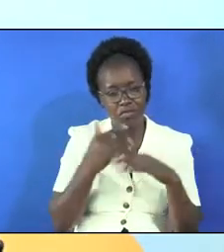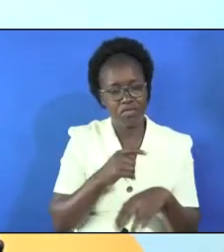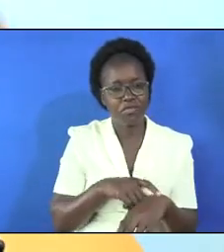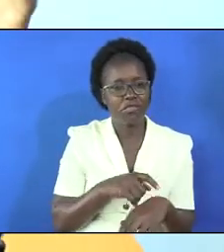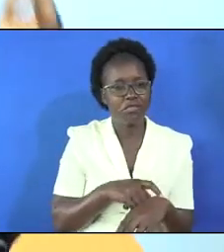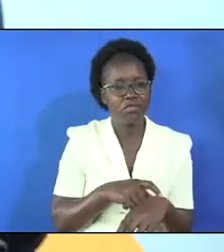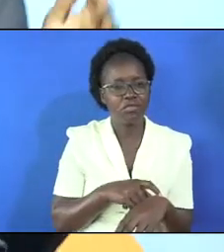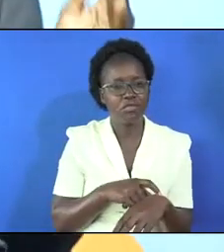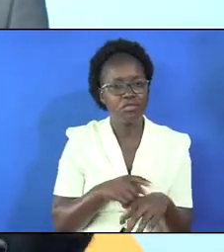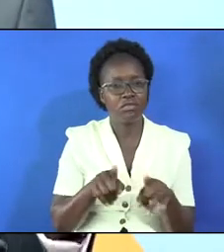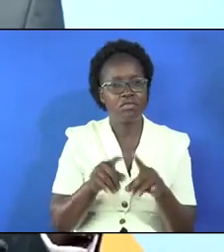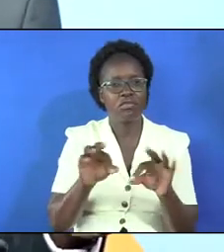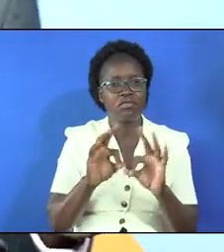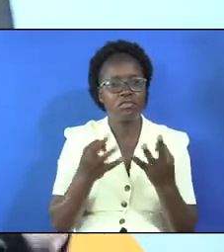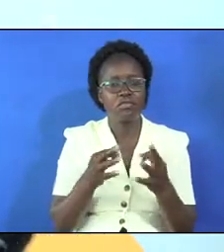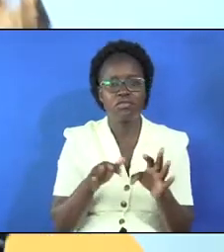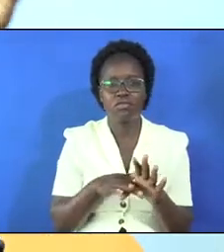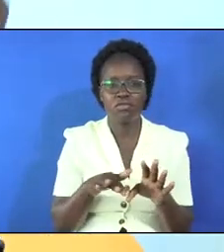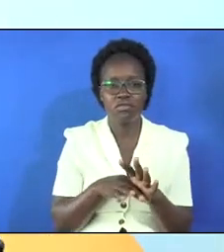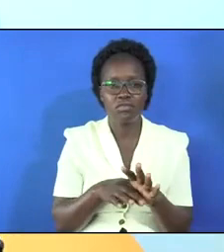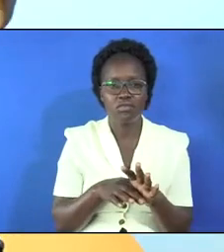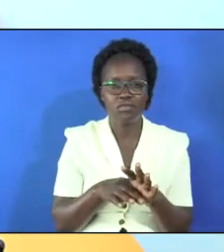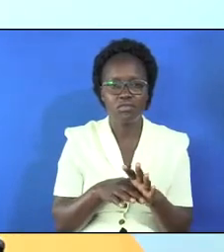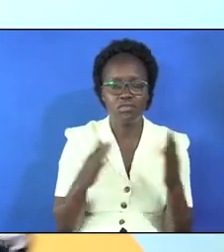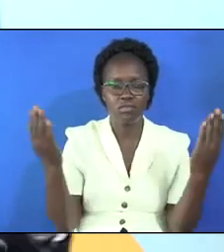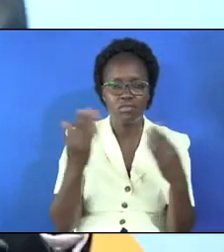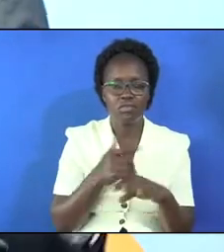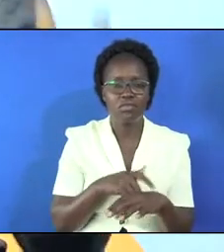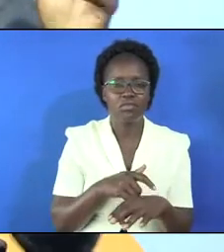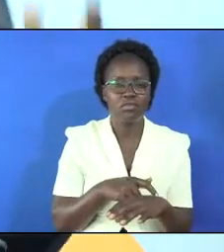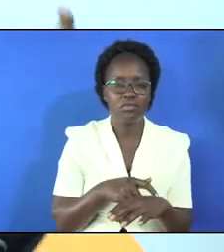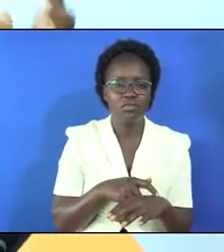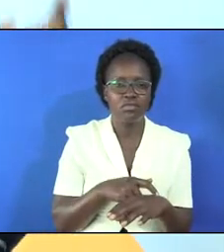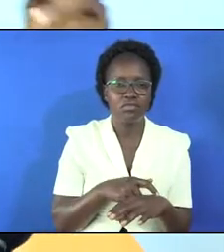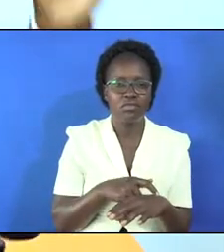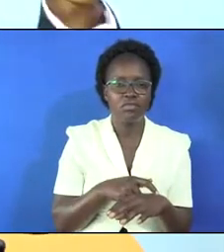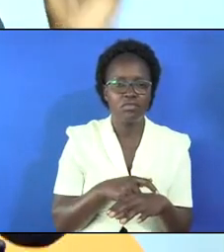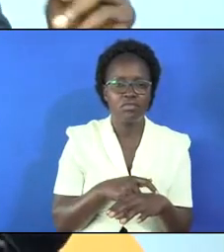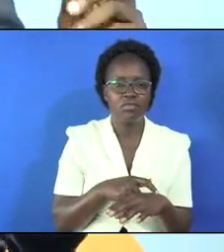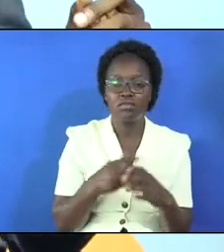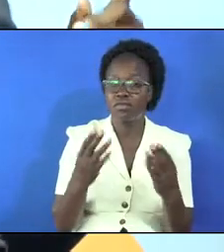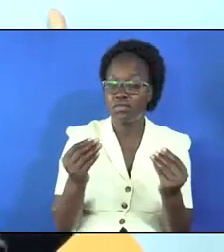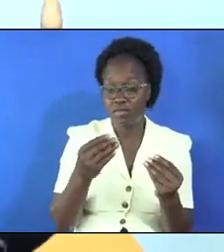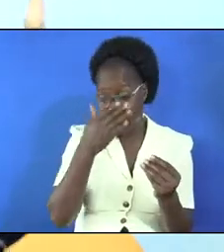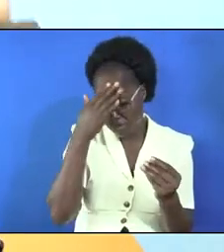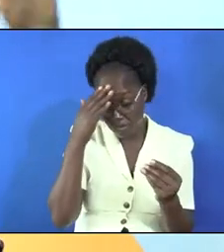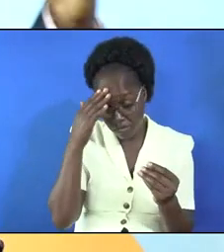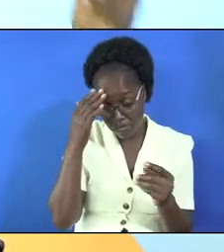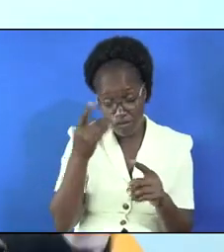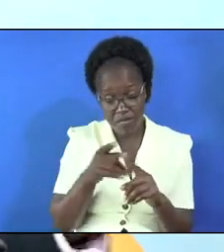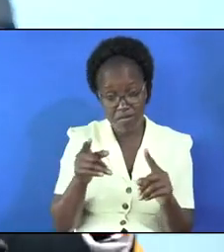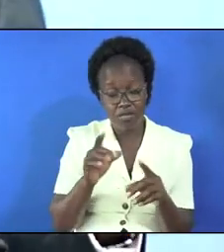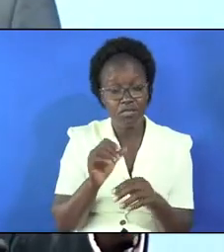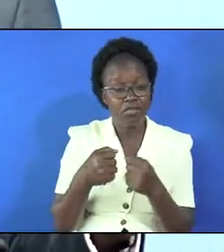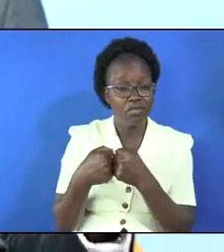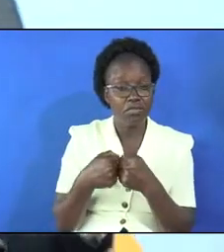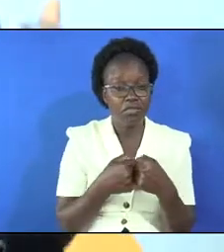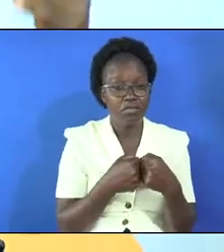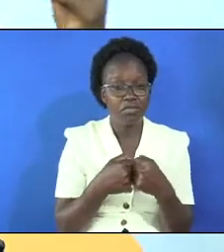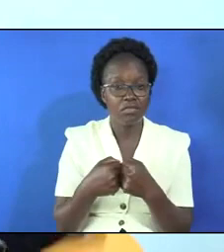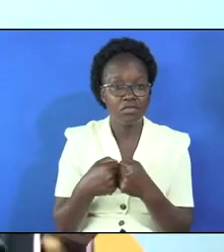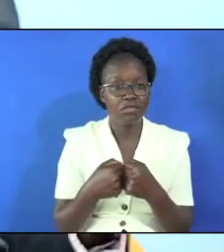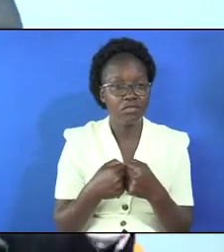moments as family members in our darkest times we easily forget but in our challenges